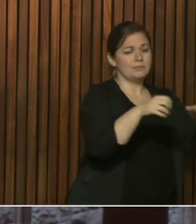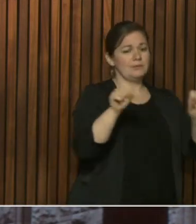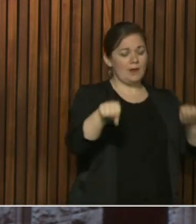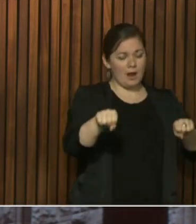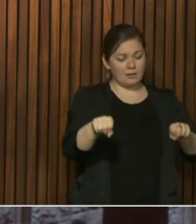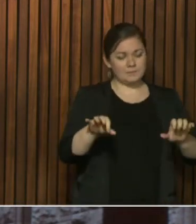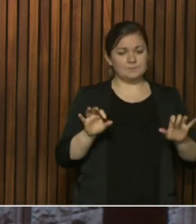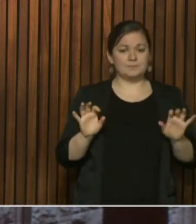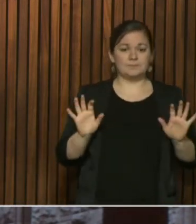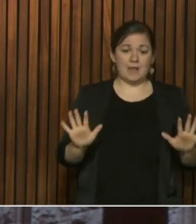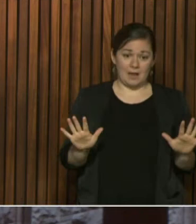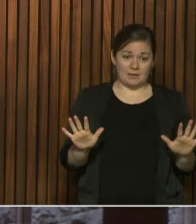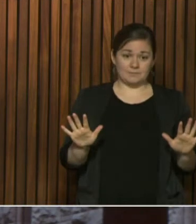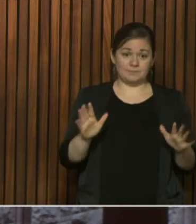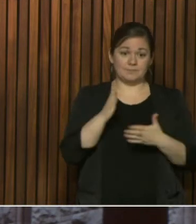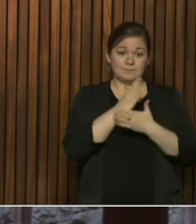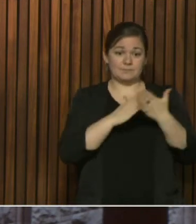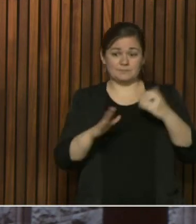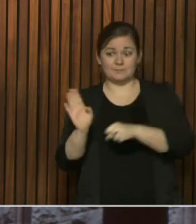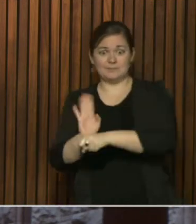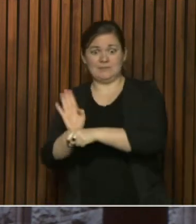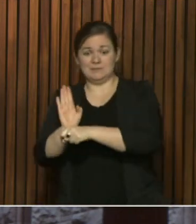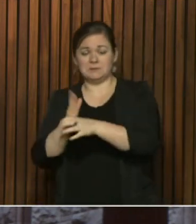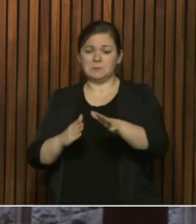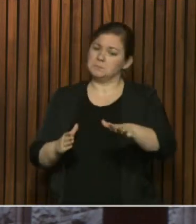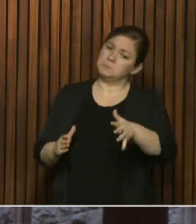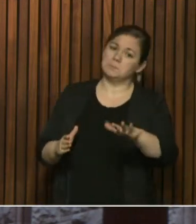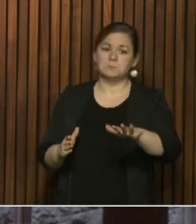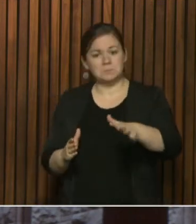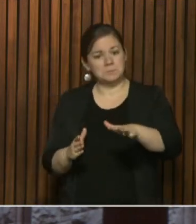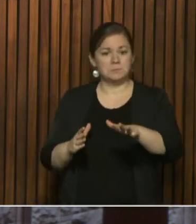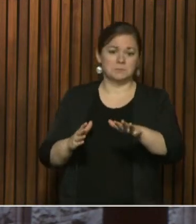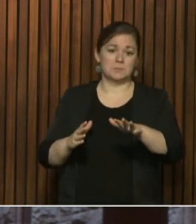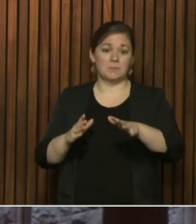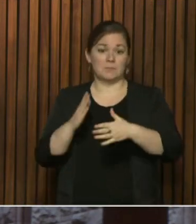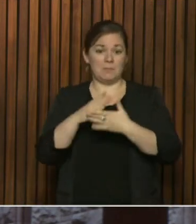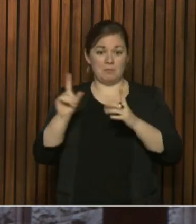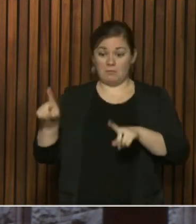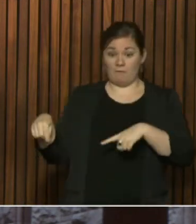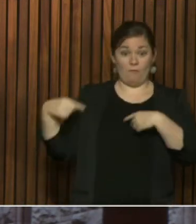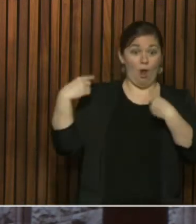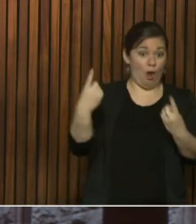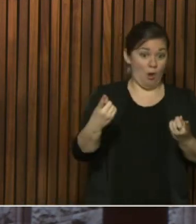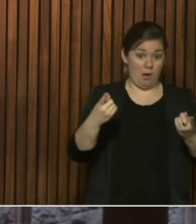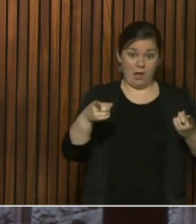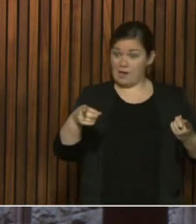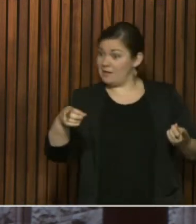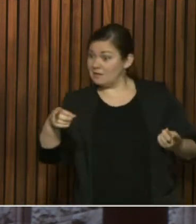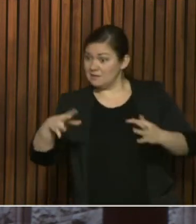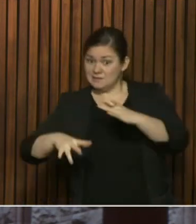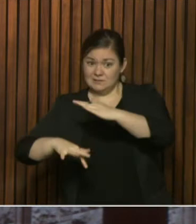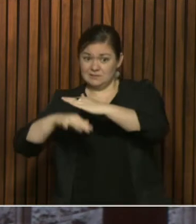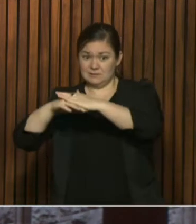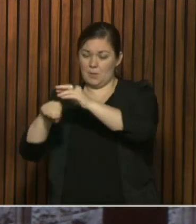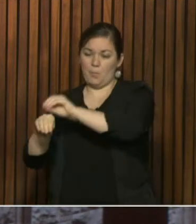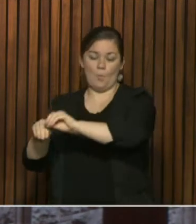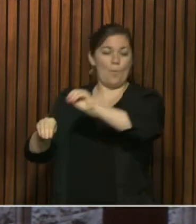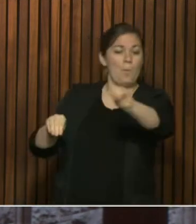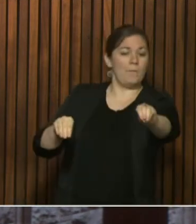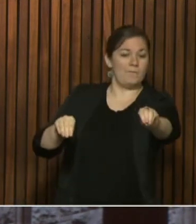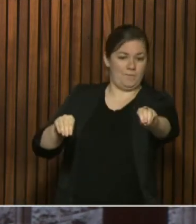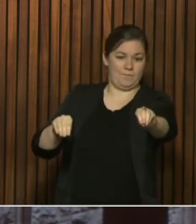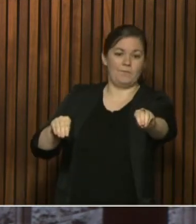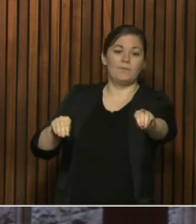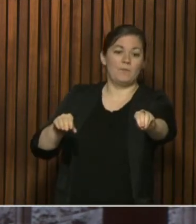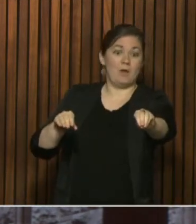other. And there's no need yet, I've heard yet, of shifting and moving in that because not everybody gets the person admitted at